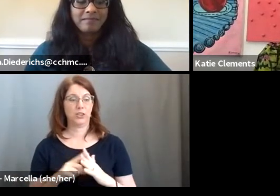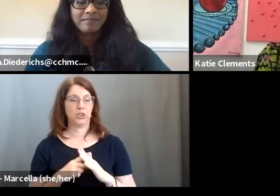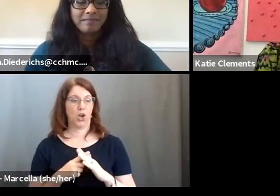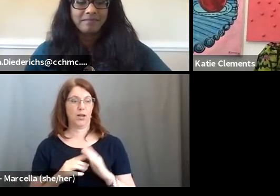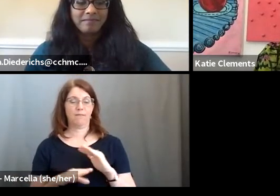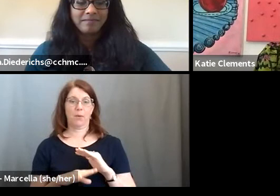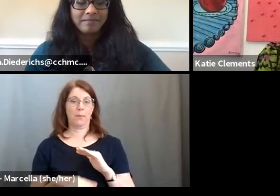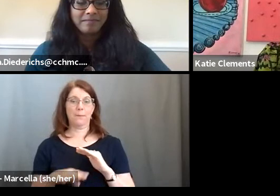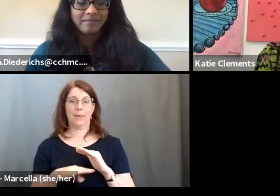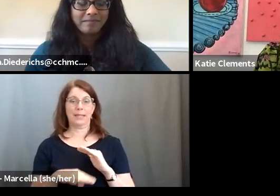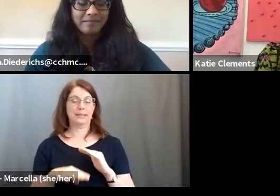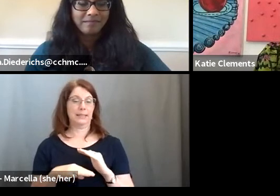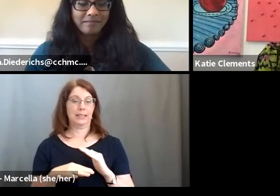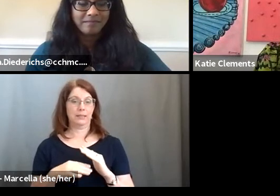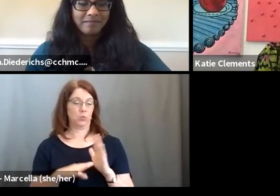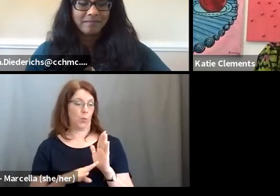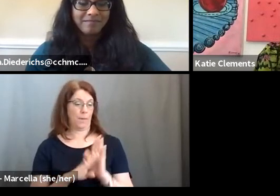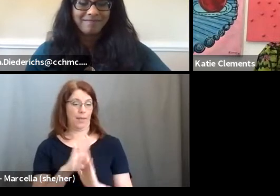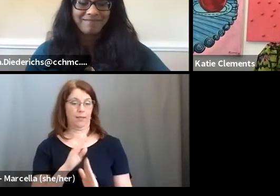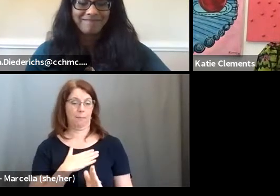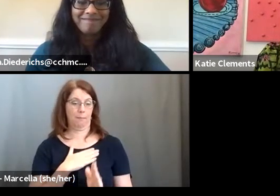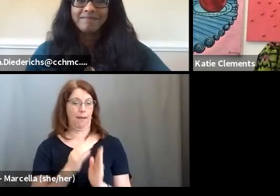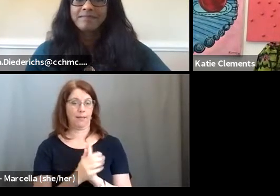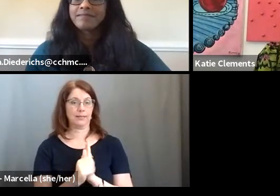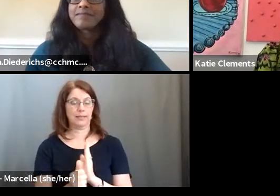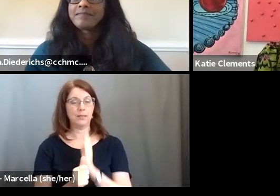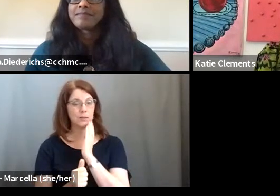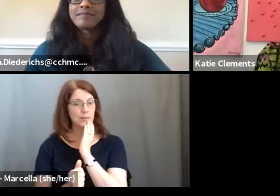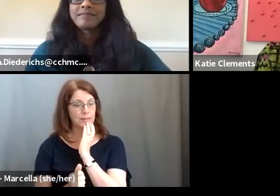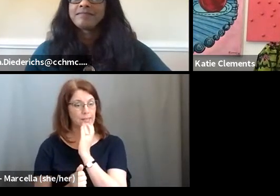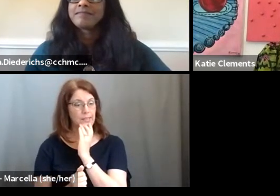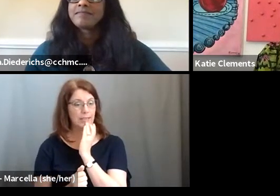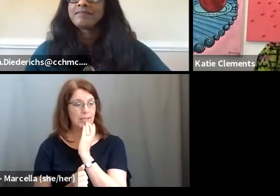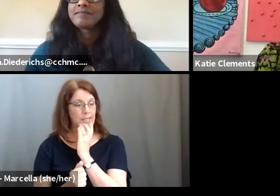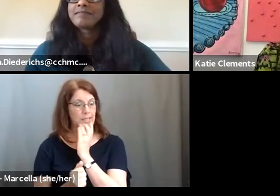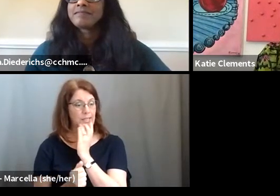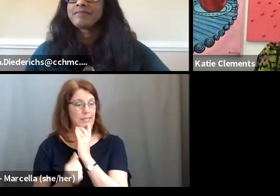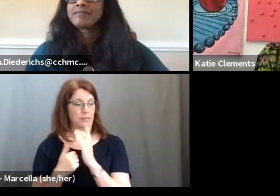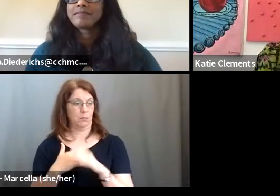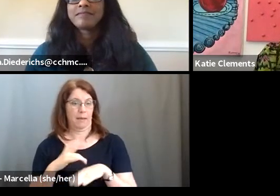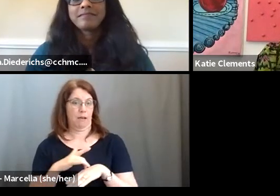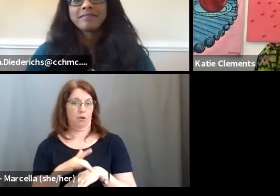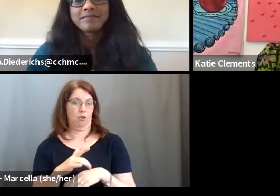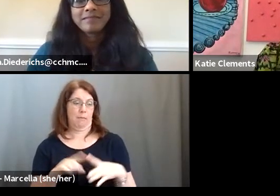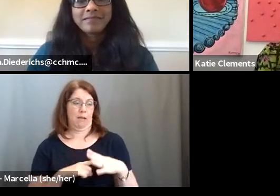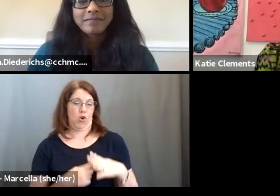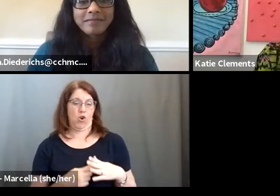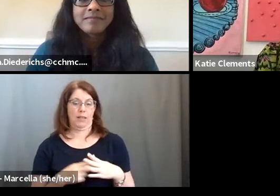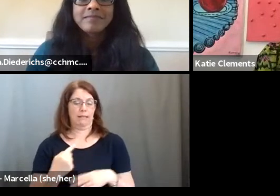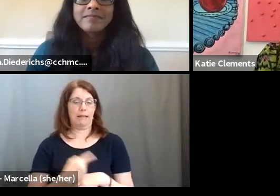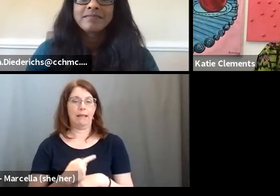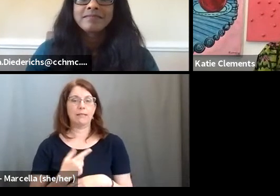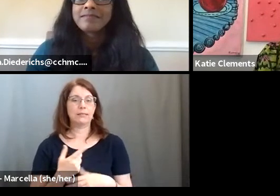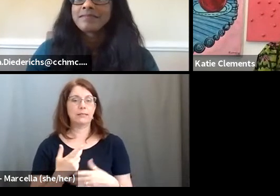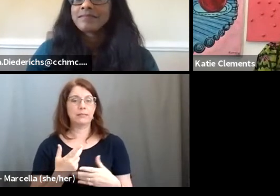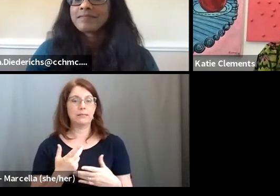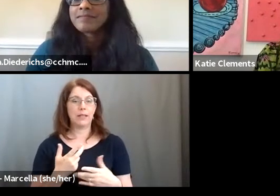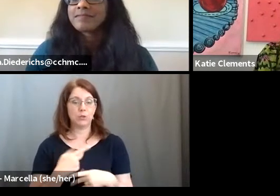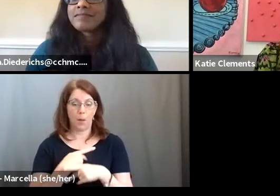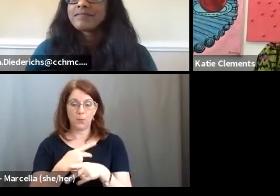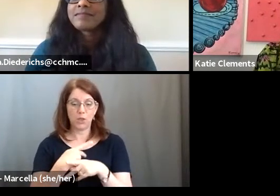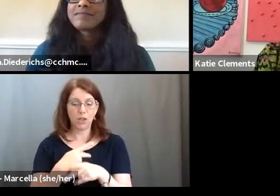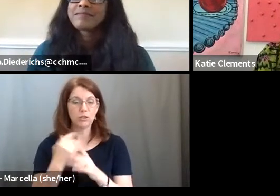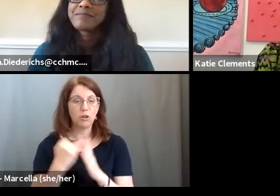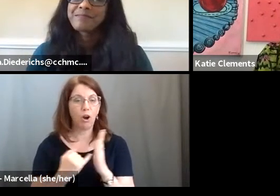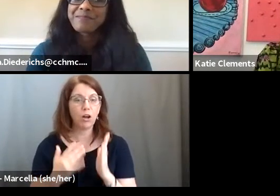in terms of really building up my skills from the design field. So my early my early days in the industry was as a production artist.